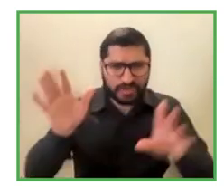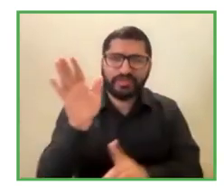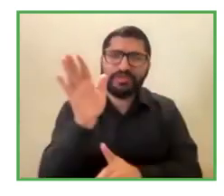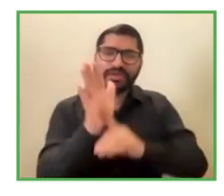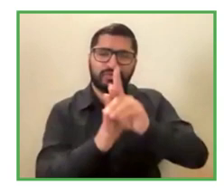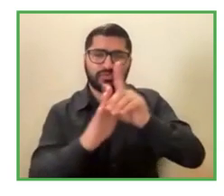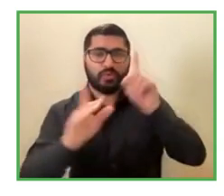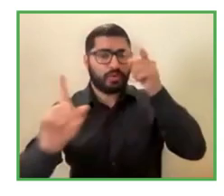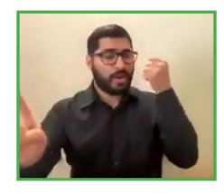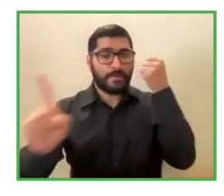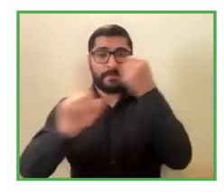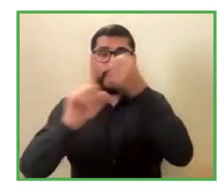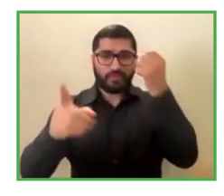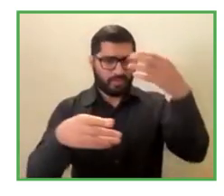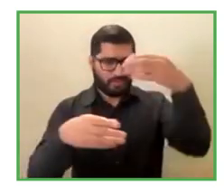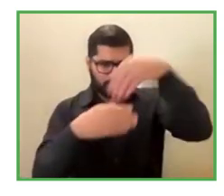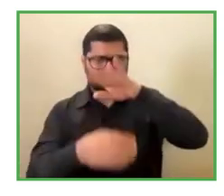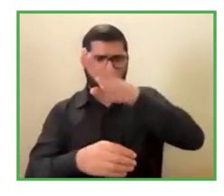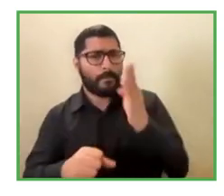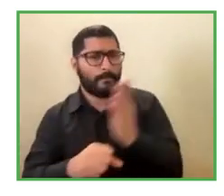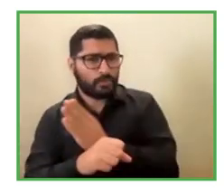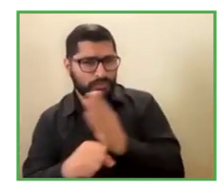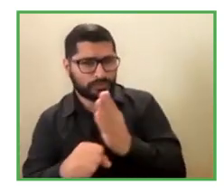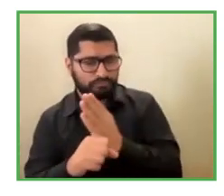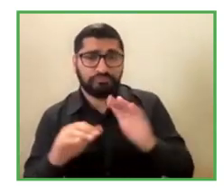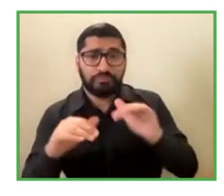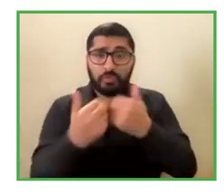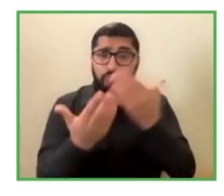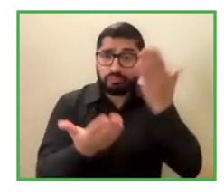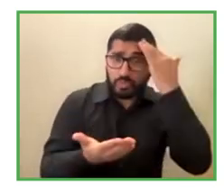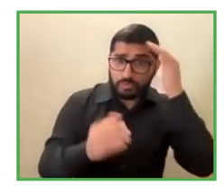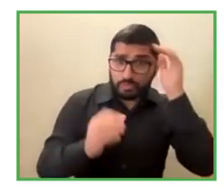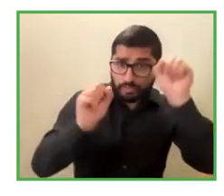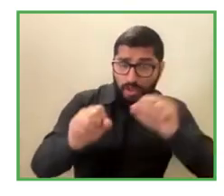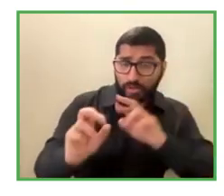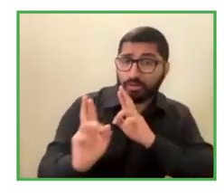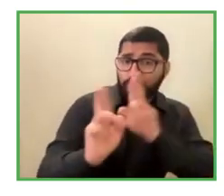of these in your organizations? An open question.